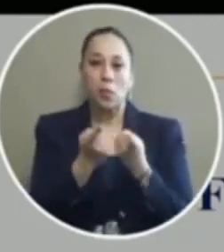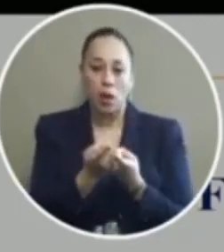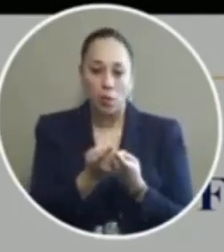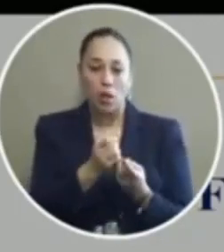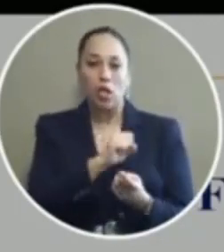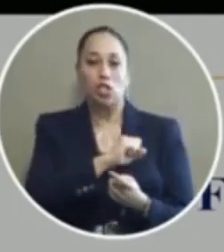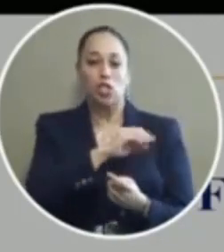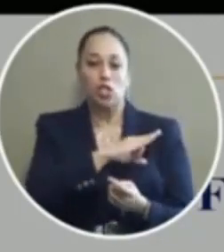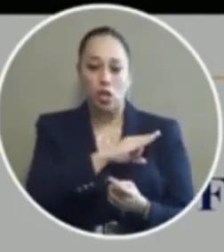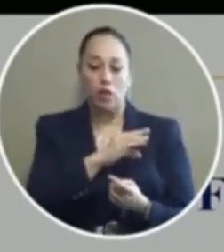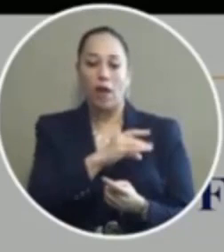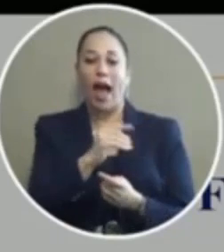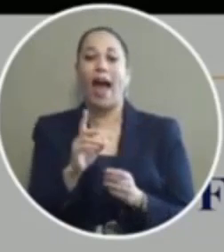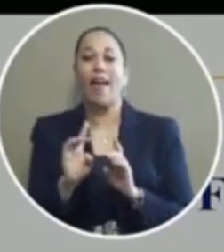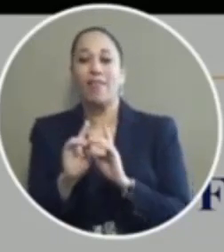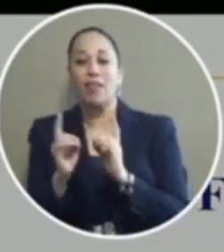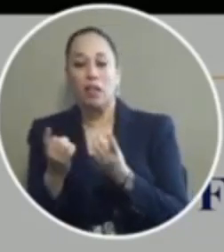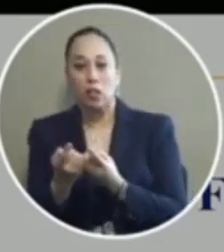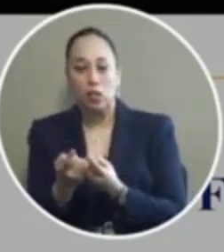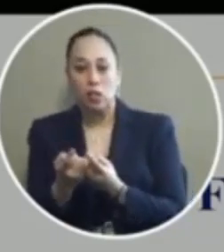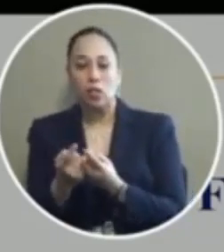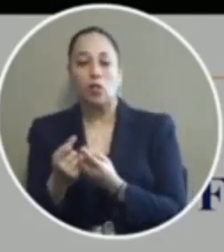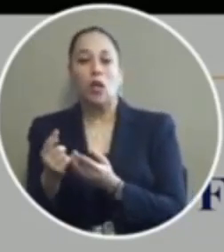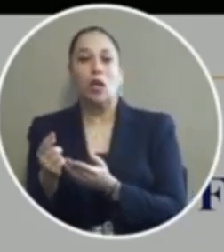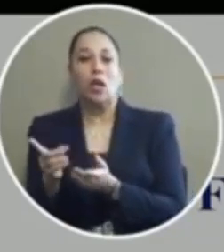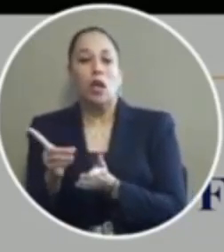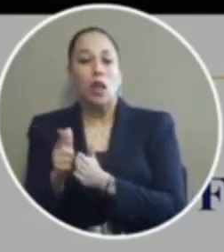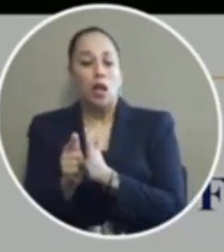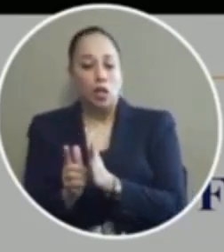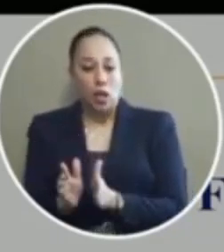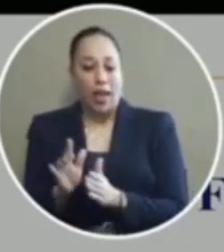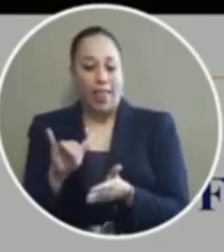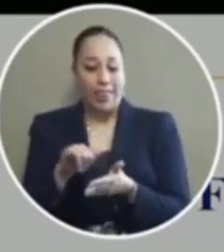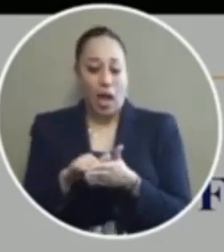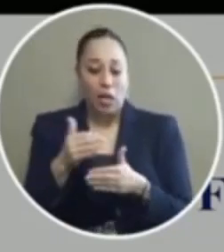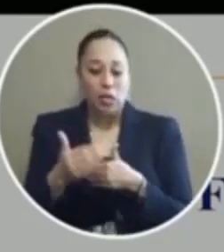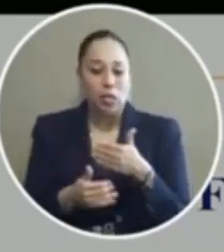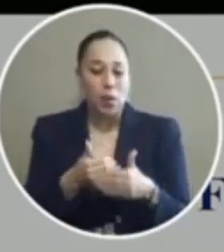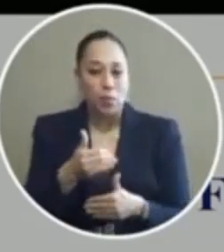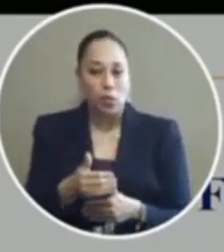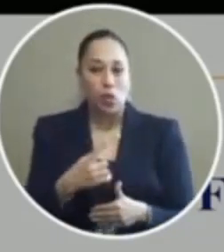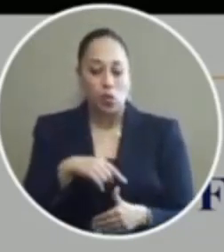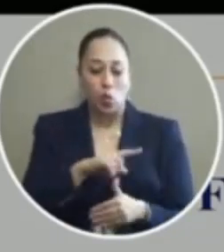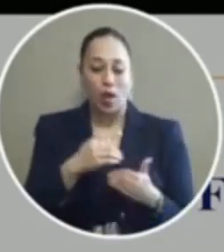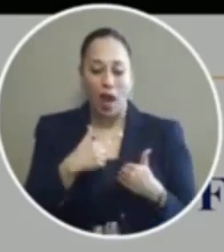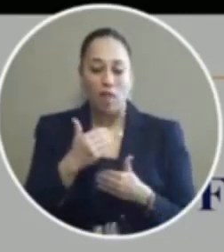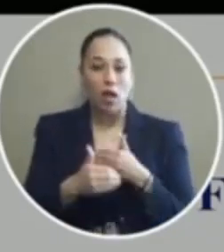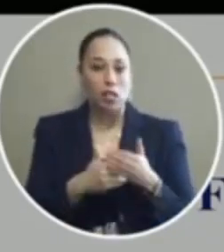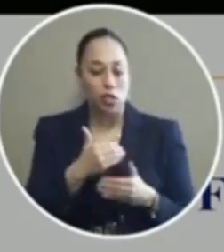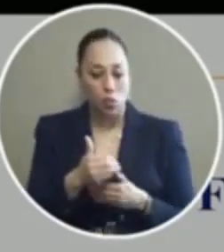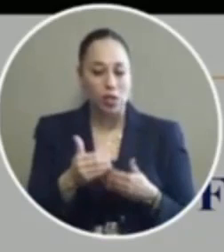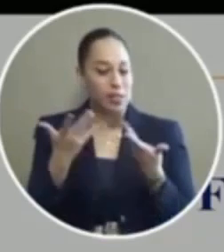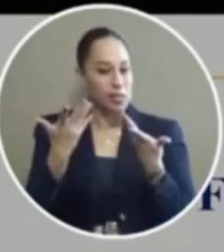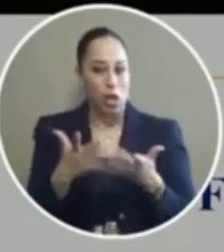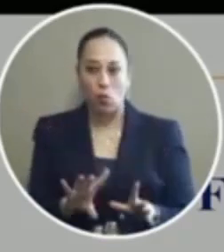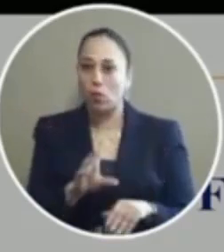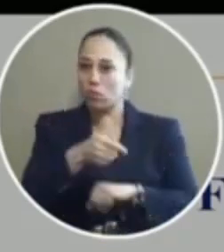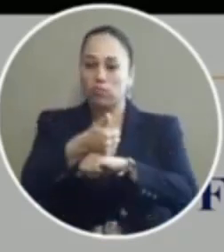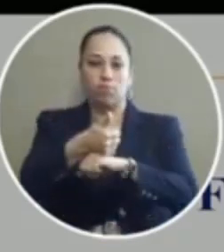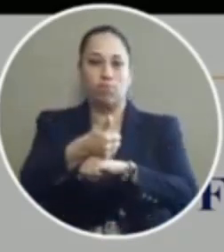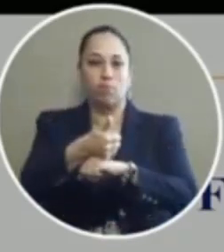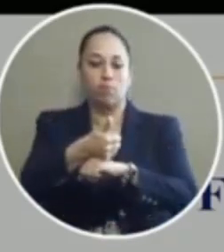department and district attorney's office so we're looking to implement a process we have a process that's already in place